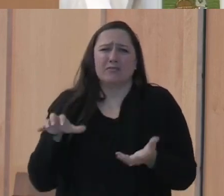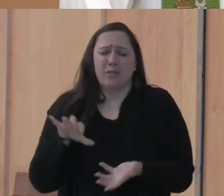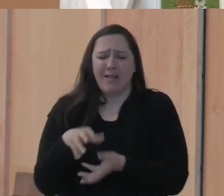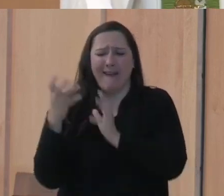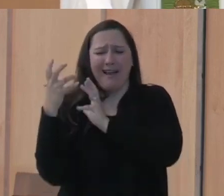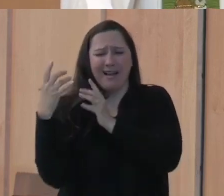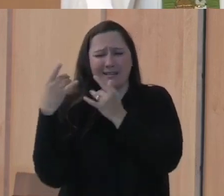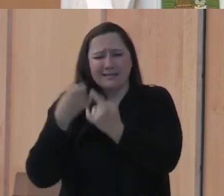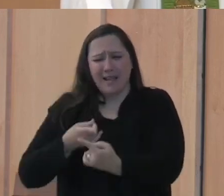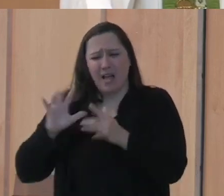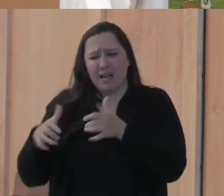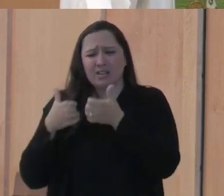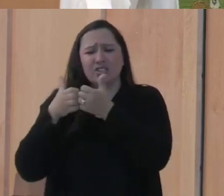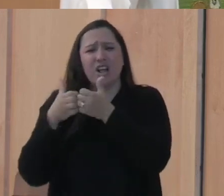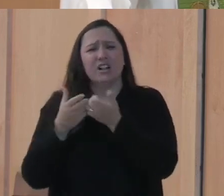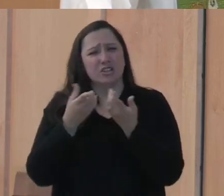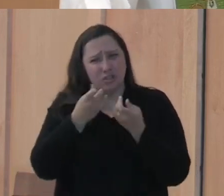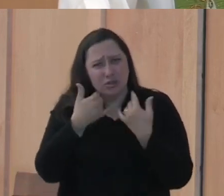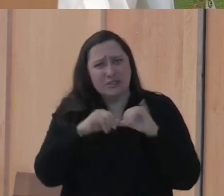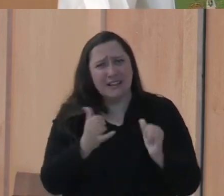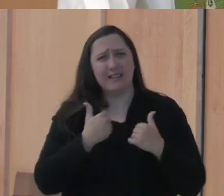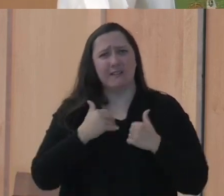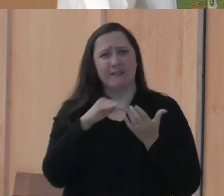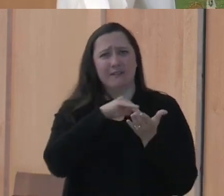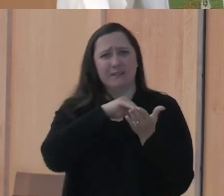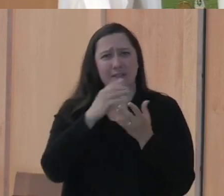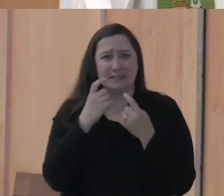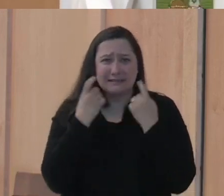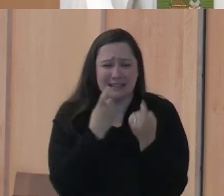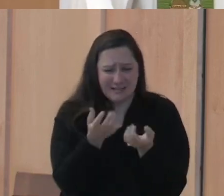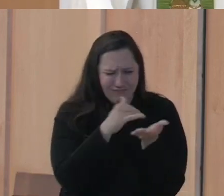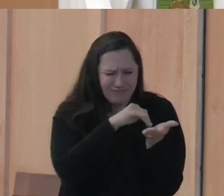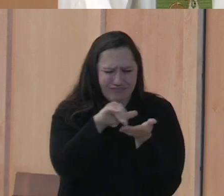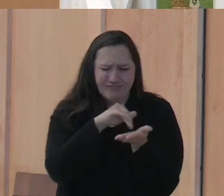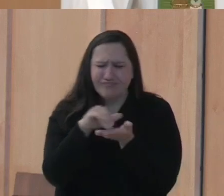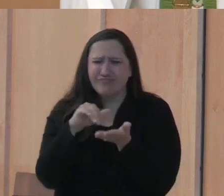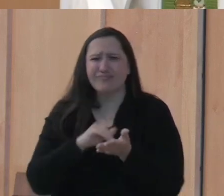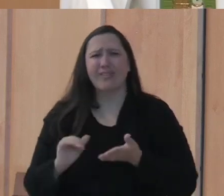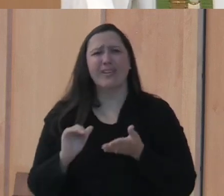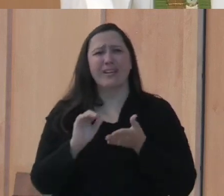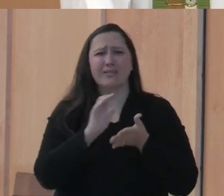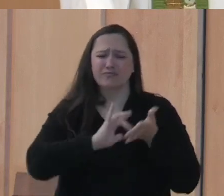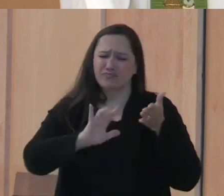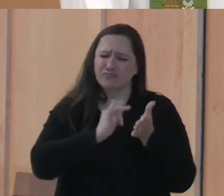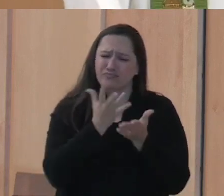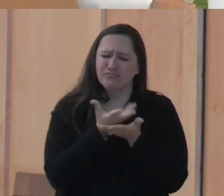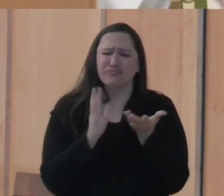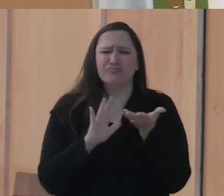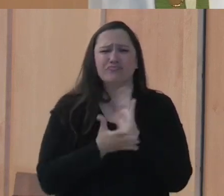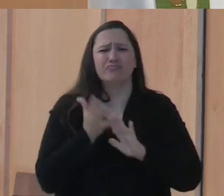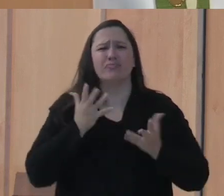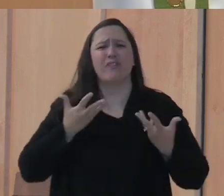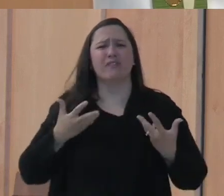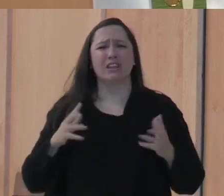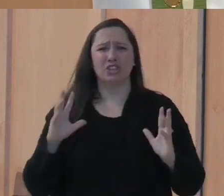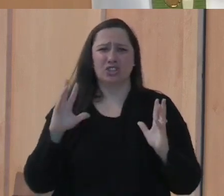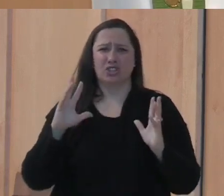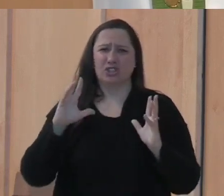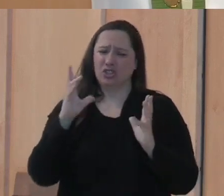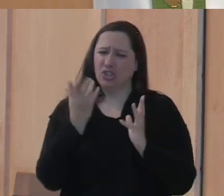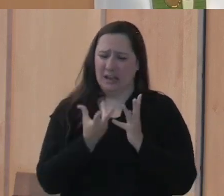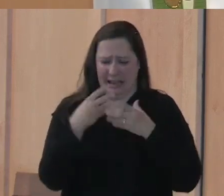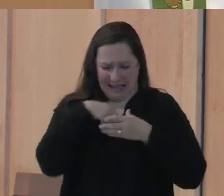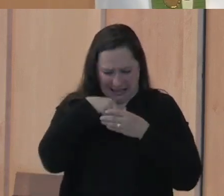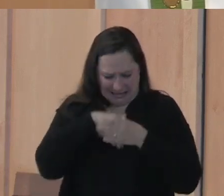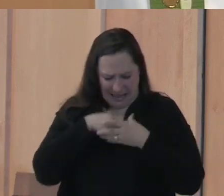That you have forgiveness of your sins even if the devil would want you to be guilty and on the outside you burst forth in taking